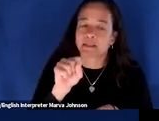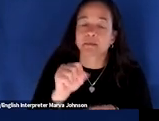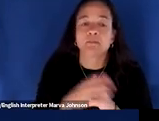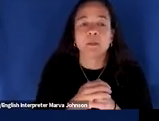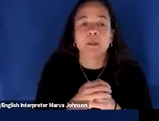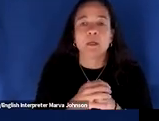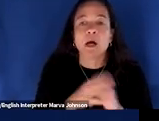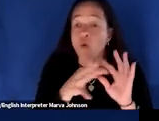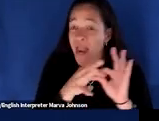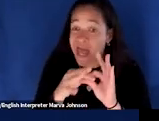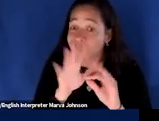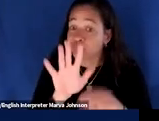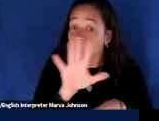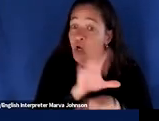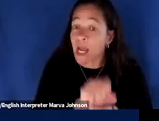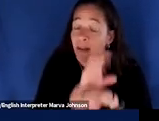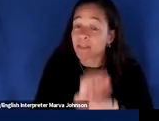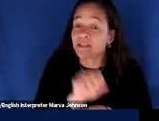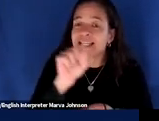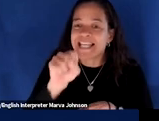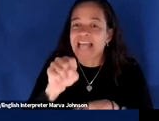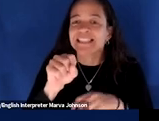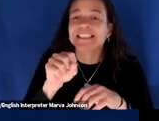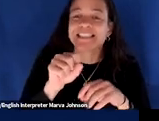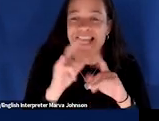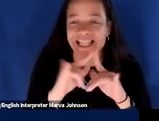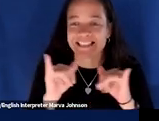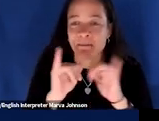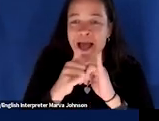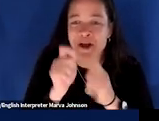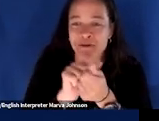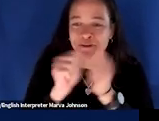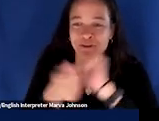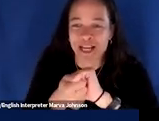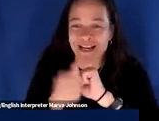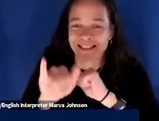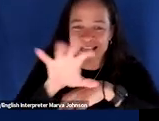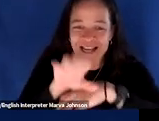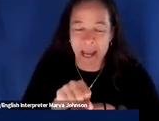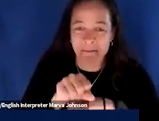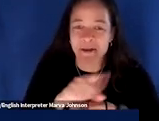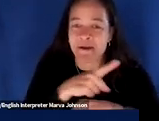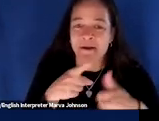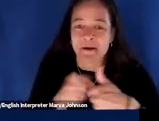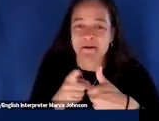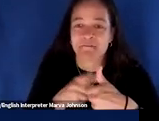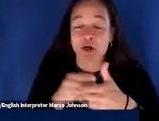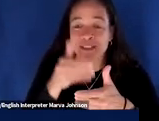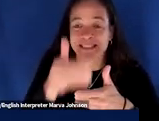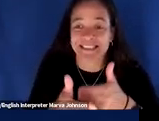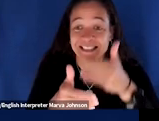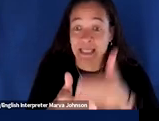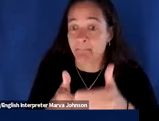also has to do especially with changing habits so this first step is called stop doing